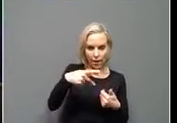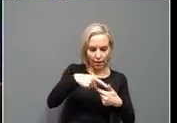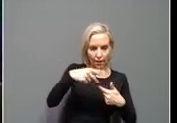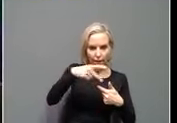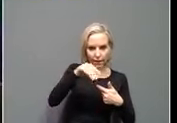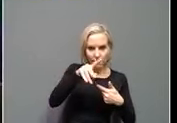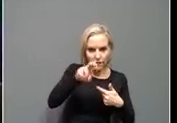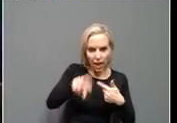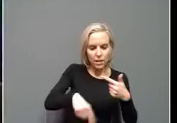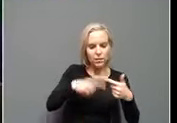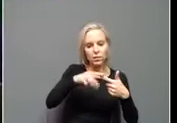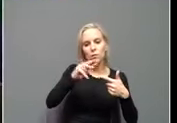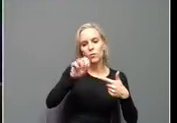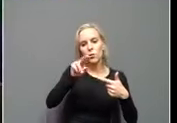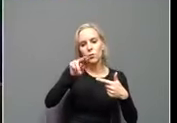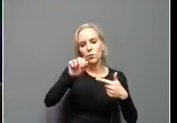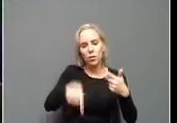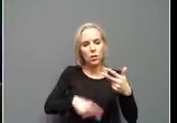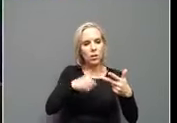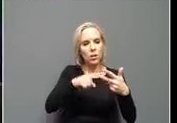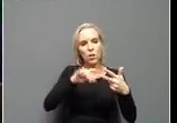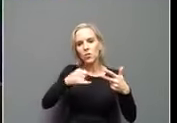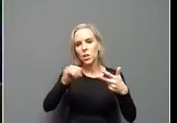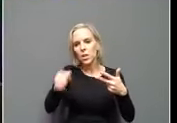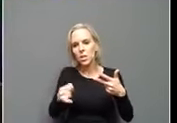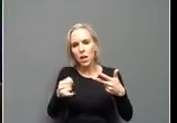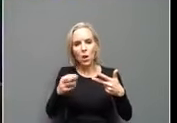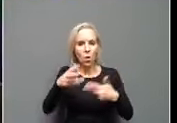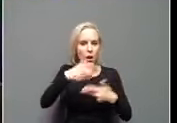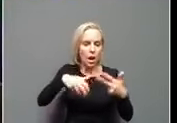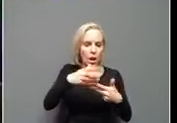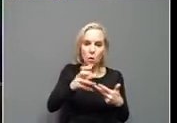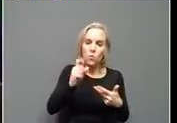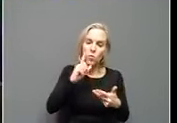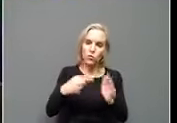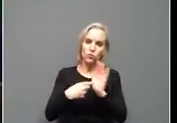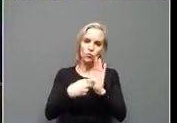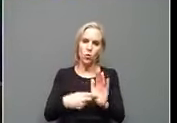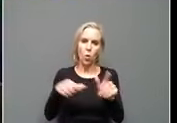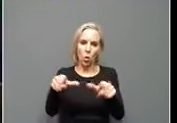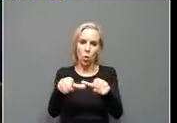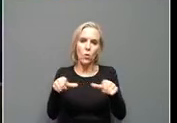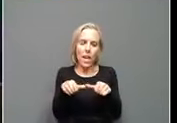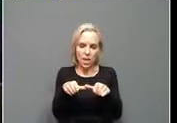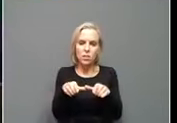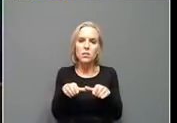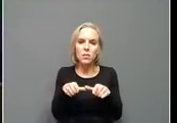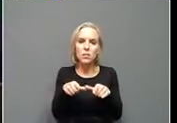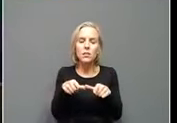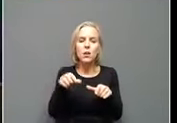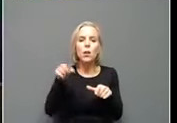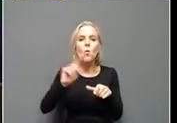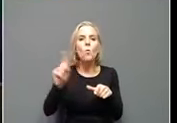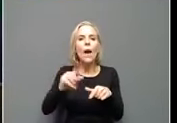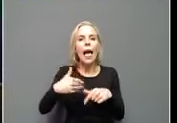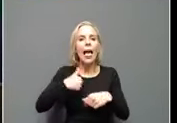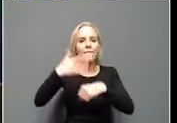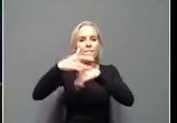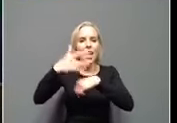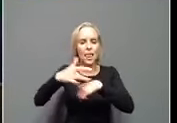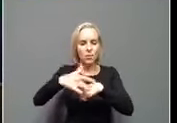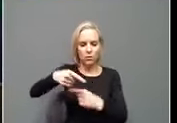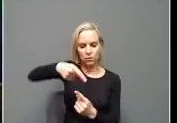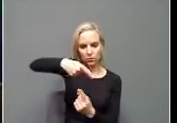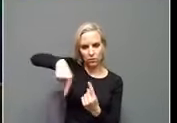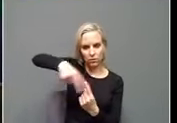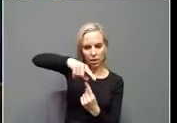or J&J or some combination of those, and it will show you the locations that have those inventories available for you. The